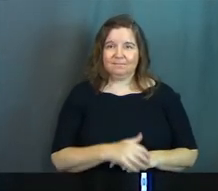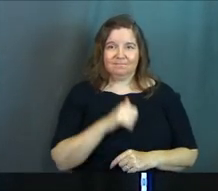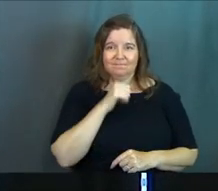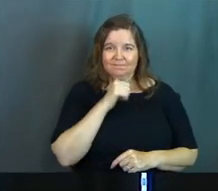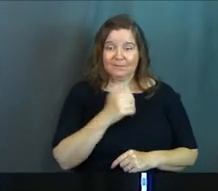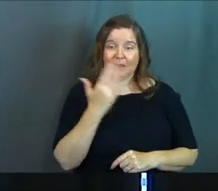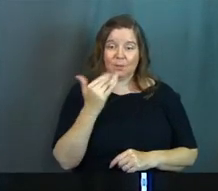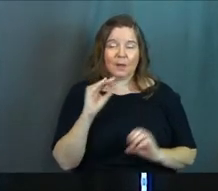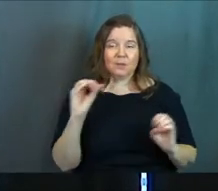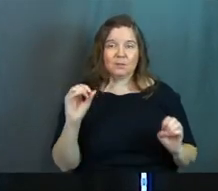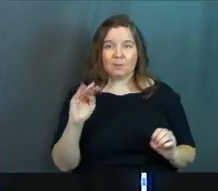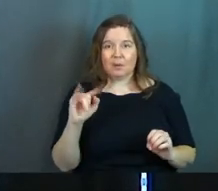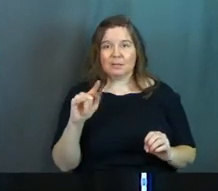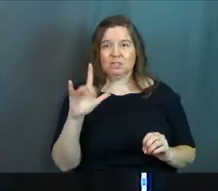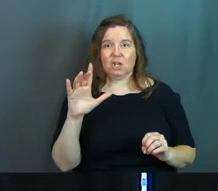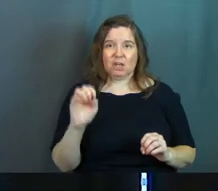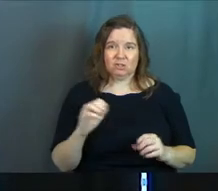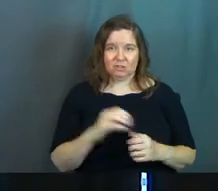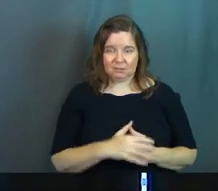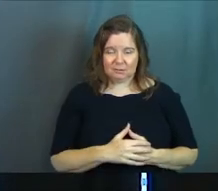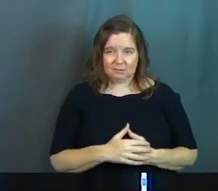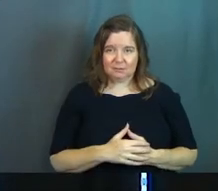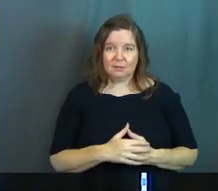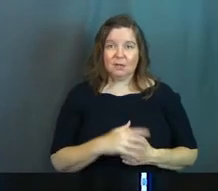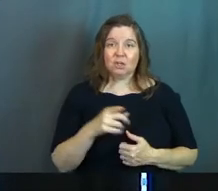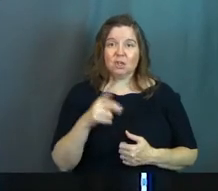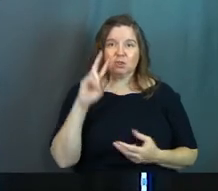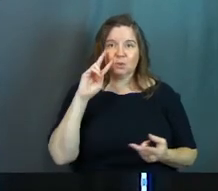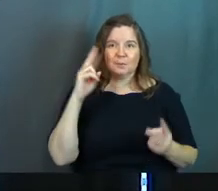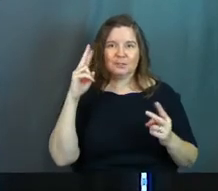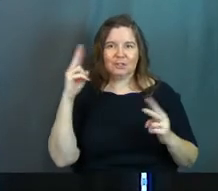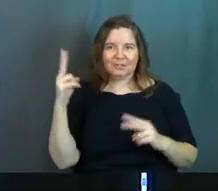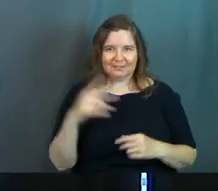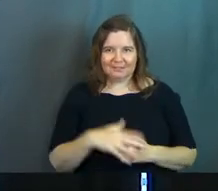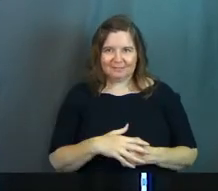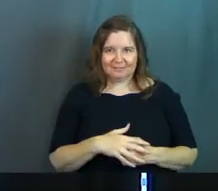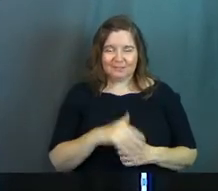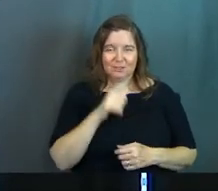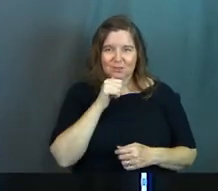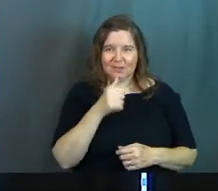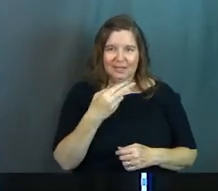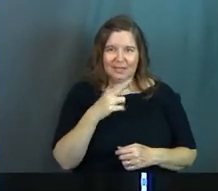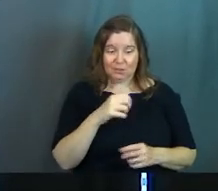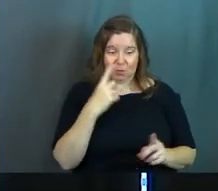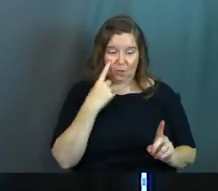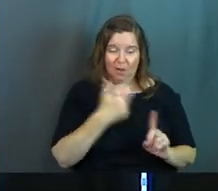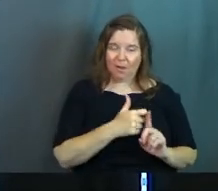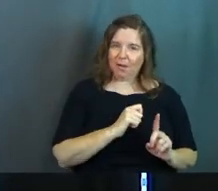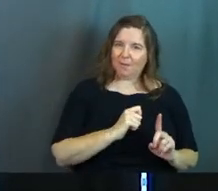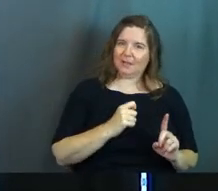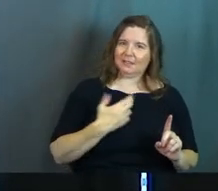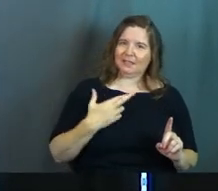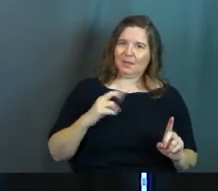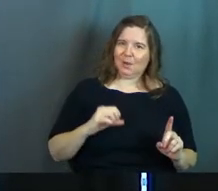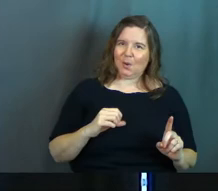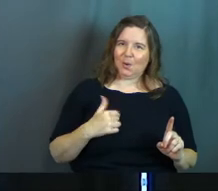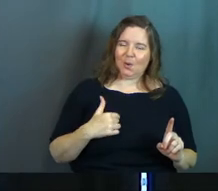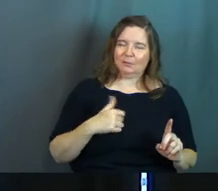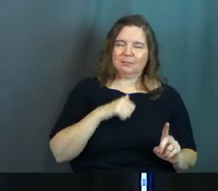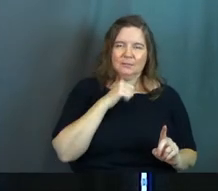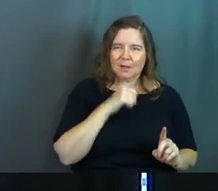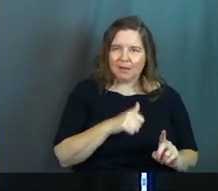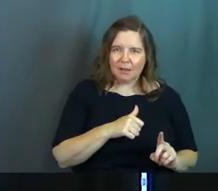That's why there's no montage. Because you misunderstood. You thought you were the hero of the story and you're not.